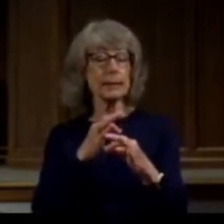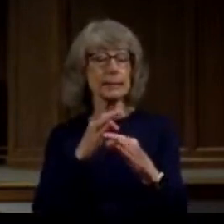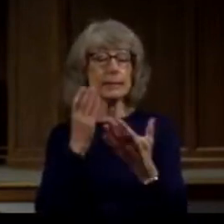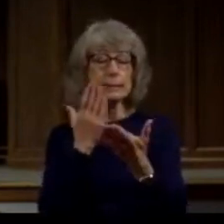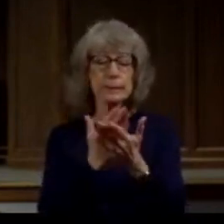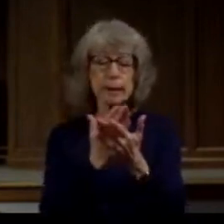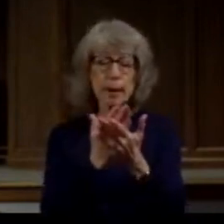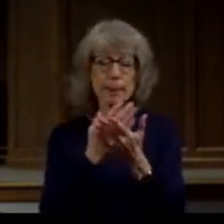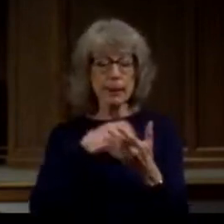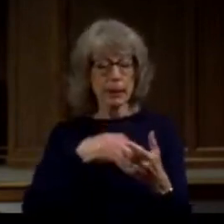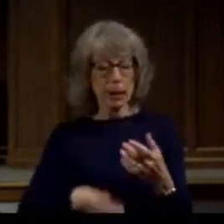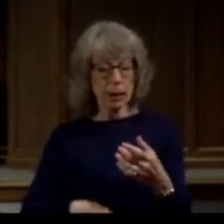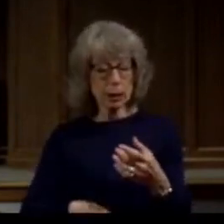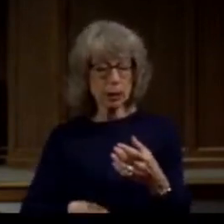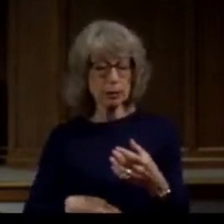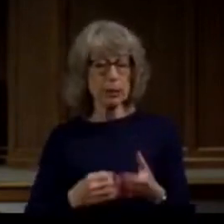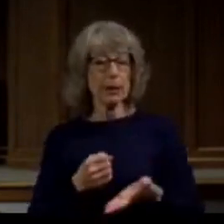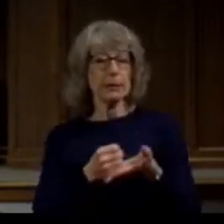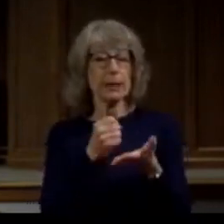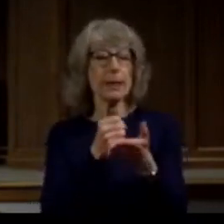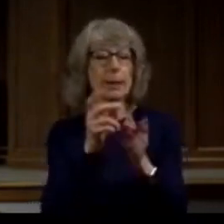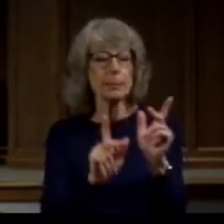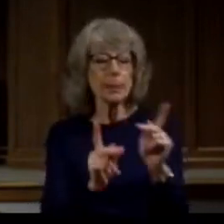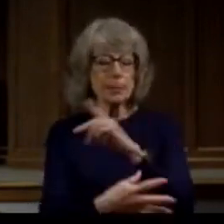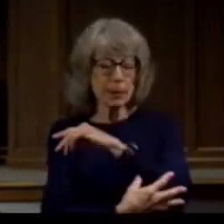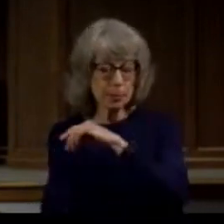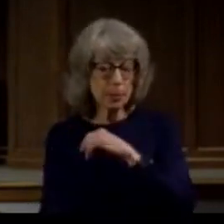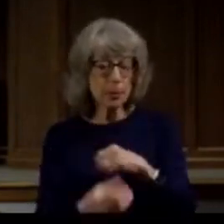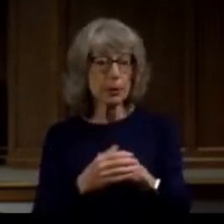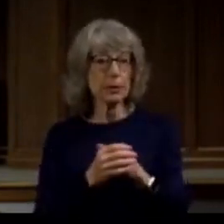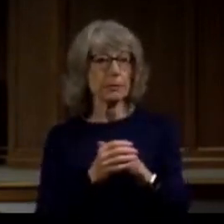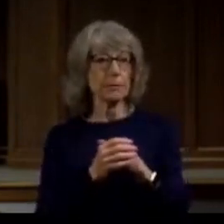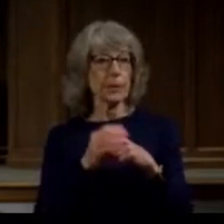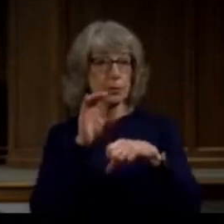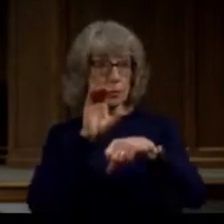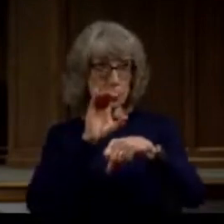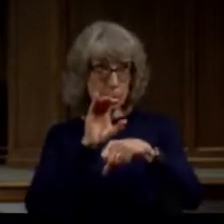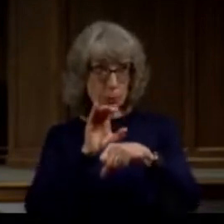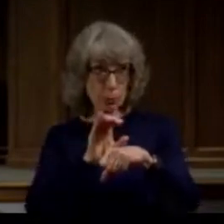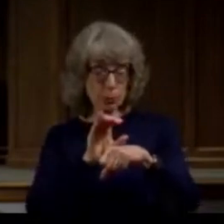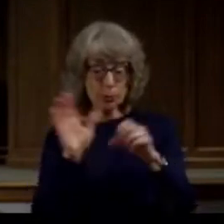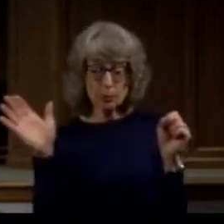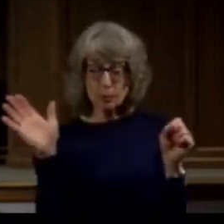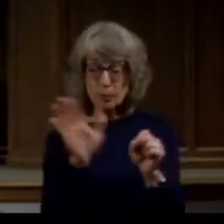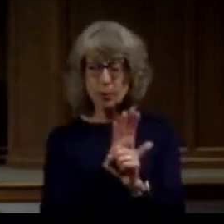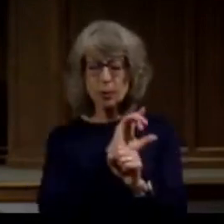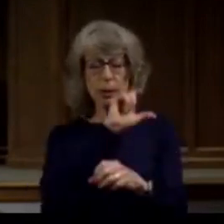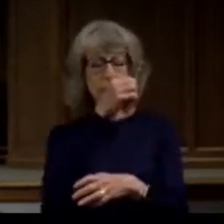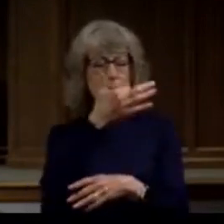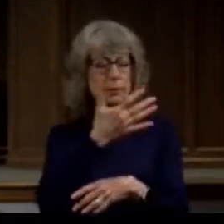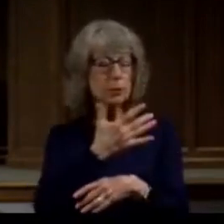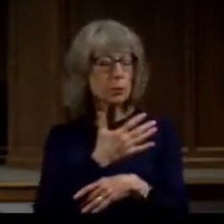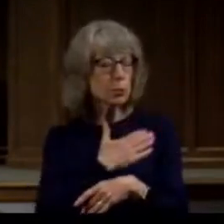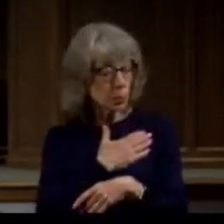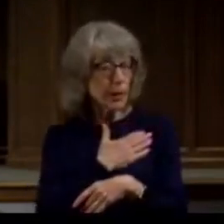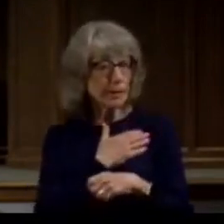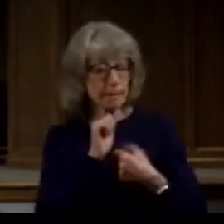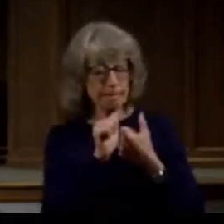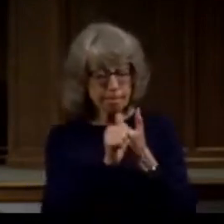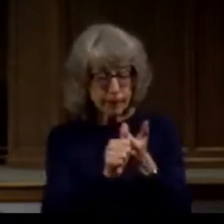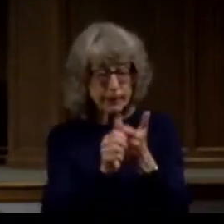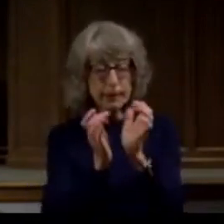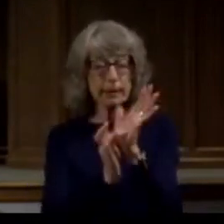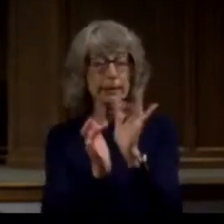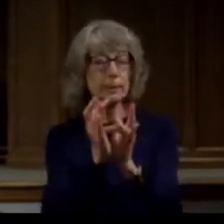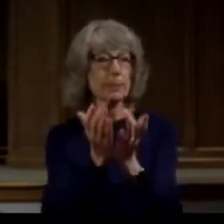that was focused on what did the Bible say it was a grace filled Bible believing church and it was unbelievable I grew up in the era